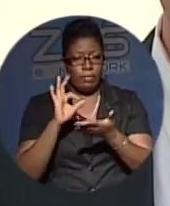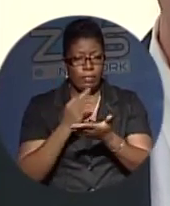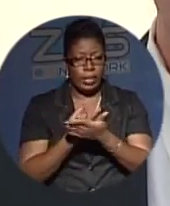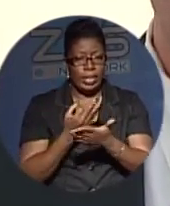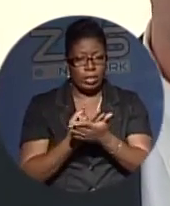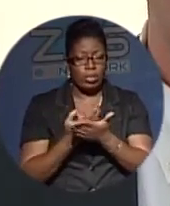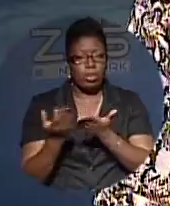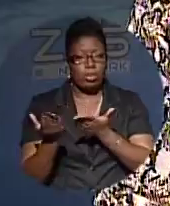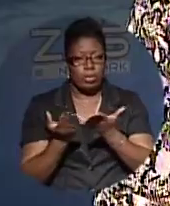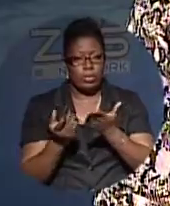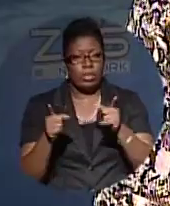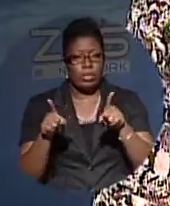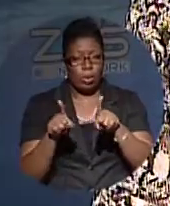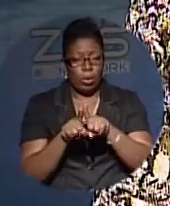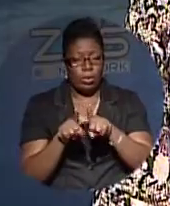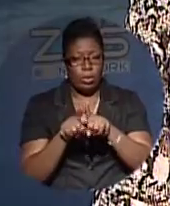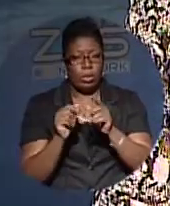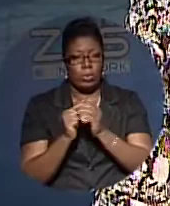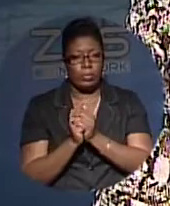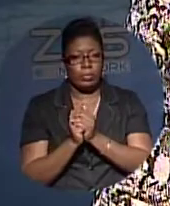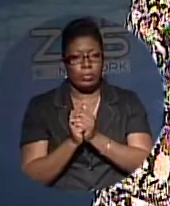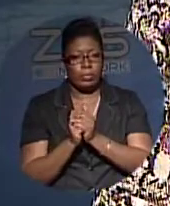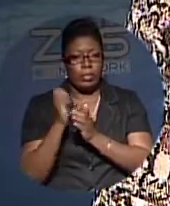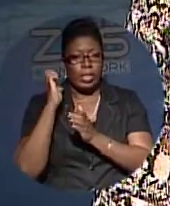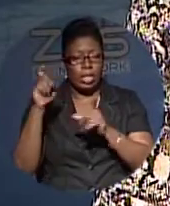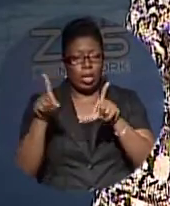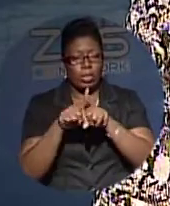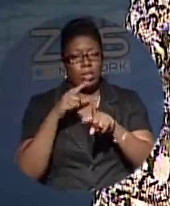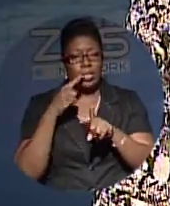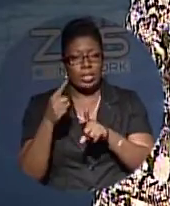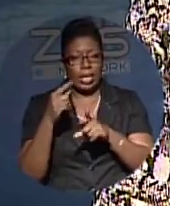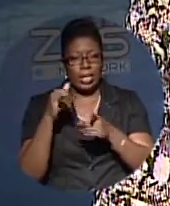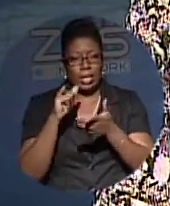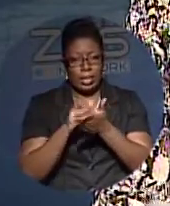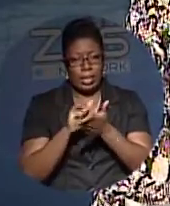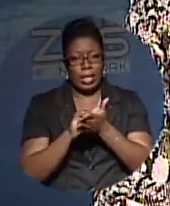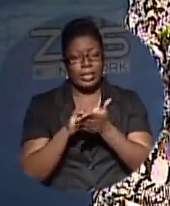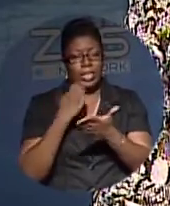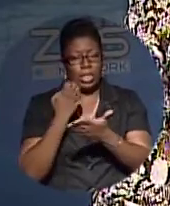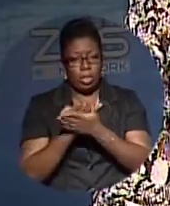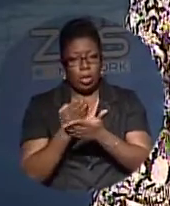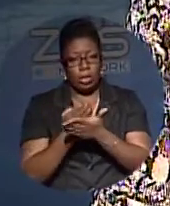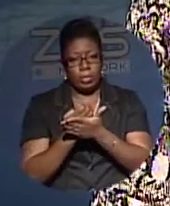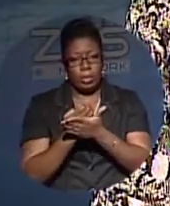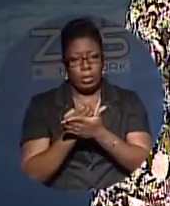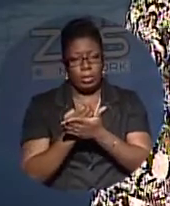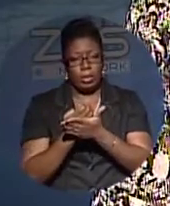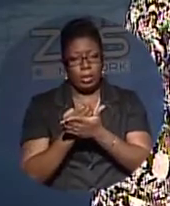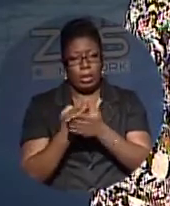micro-insurance. Miller notes the state of the economy necessitates this kind of assistance.